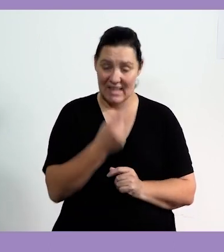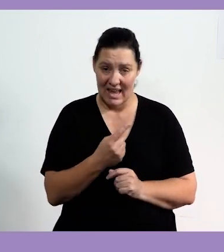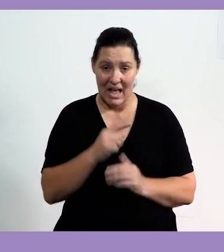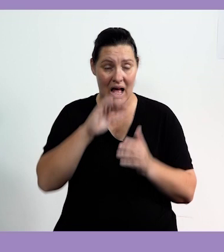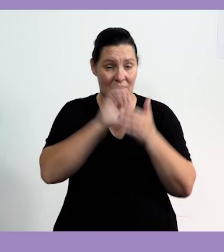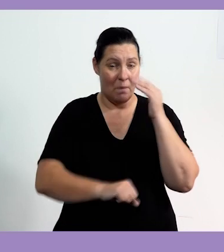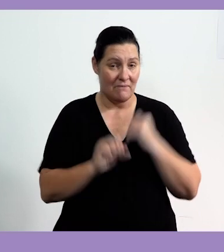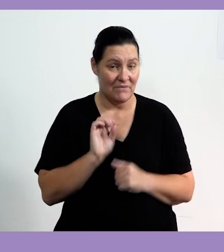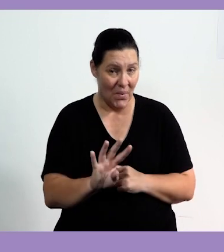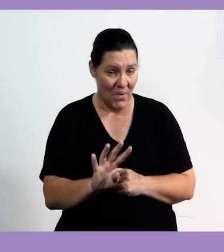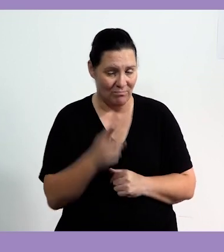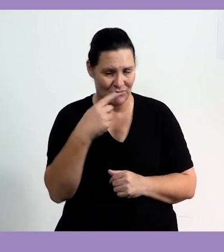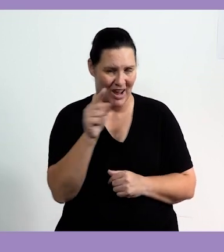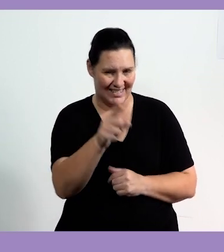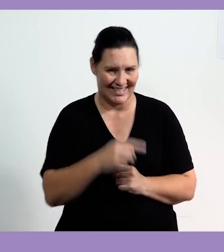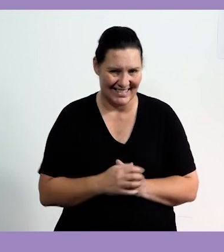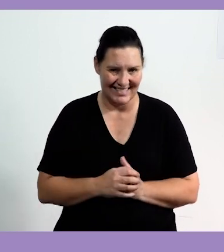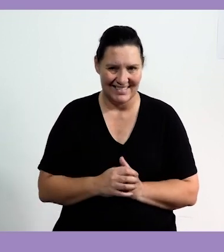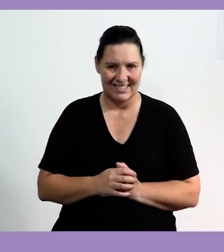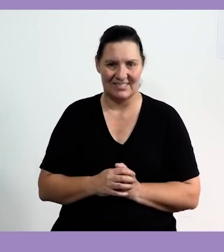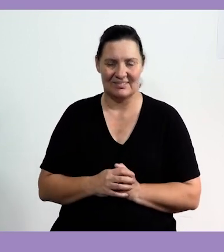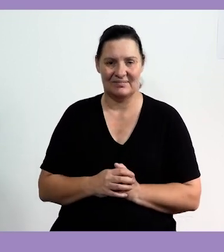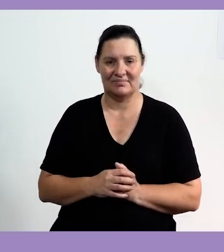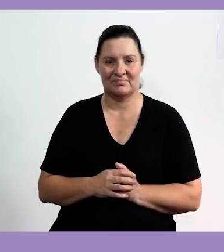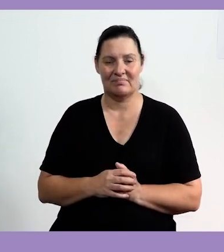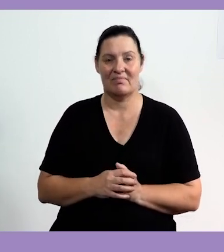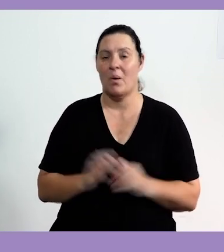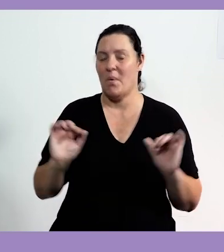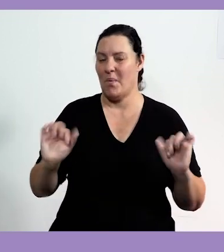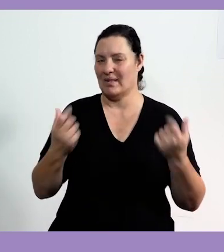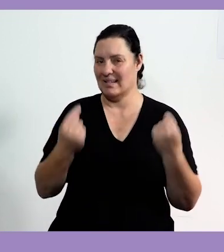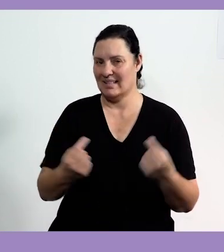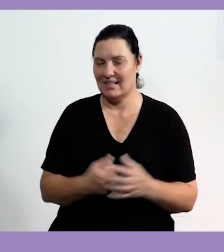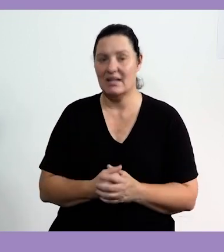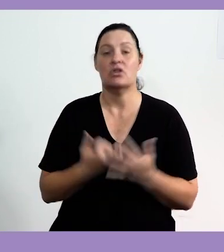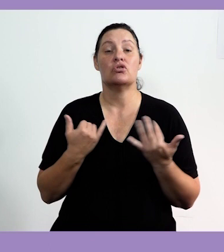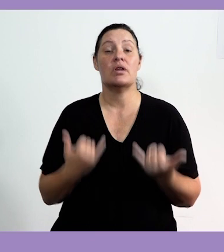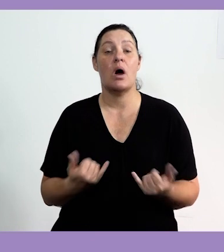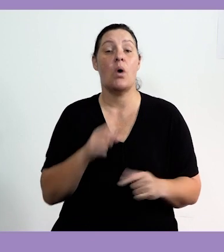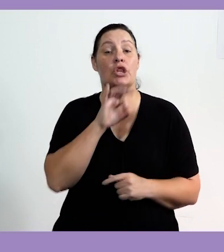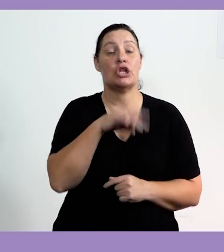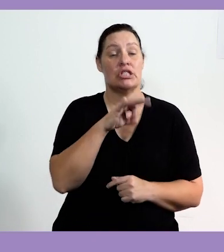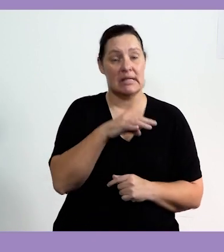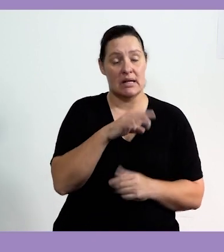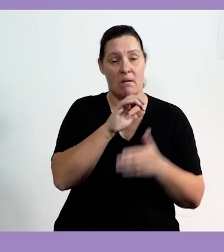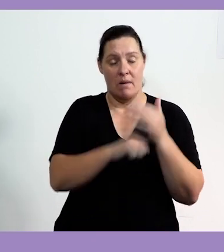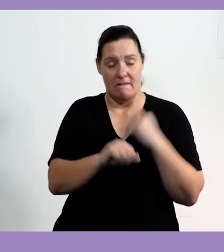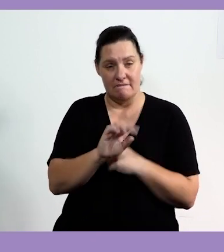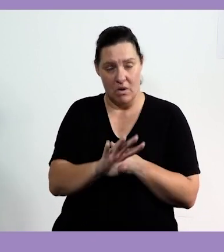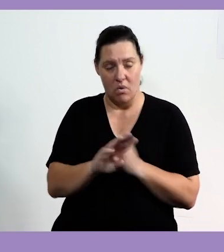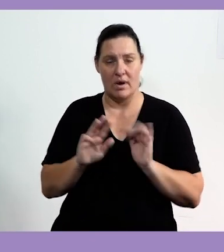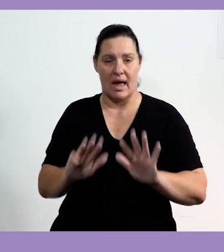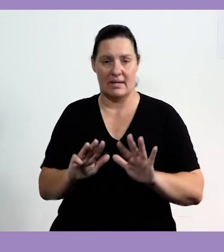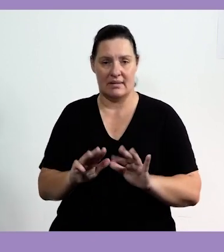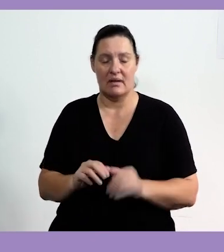If you said that we are subtracting 4, then you are absolutely correct. Well done to you. So from 13, we